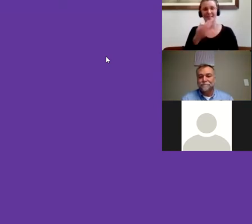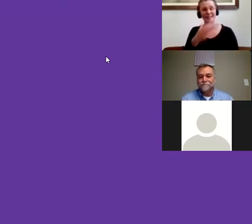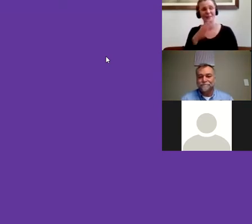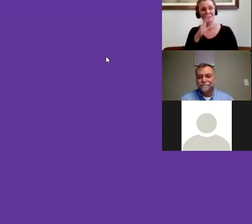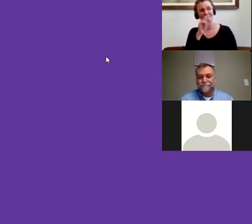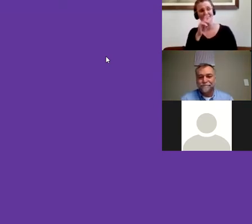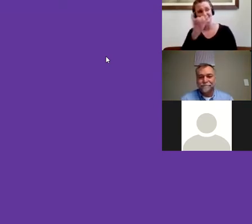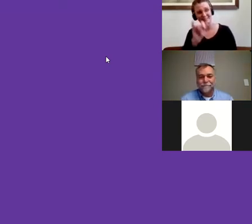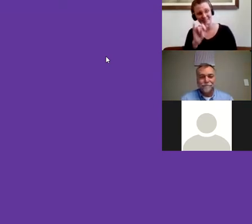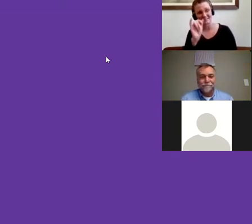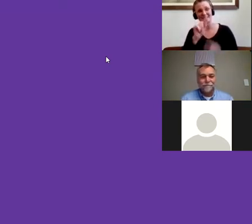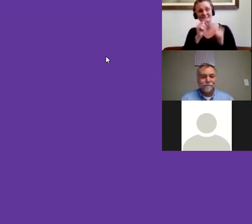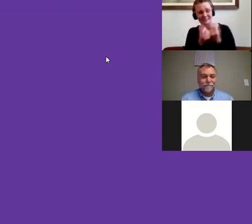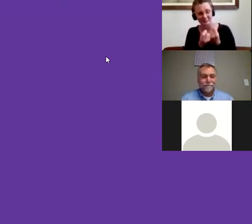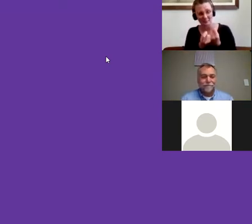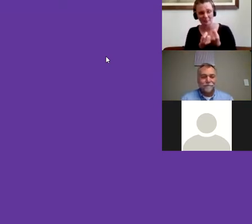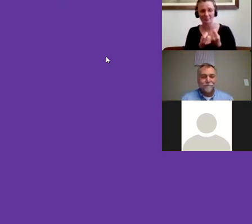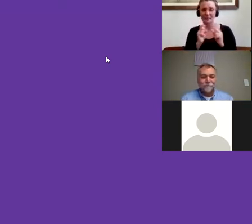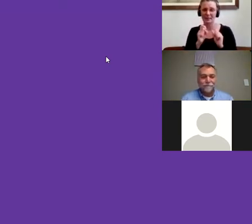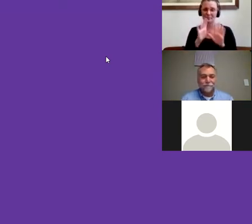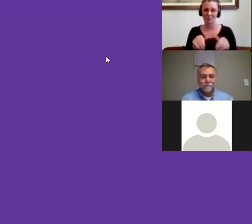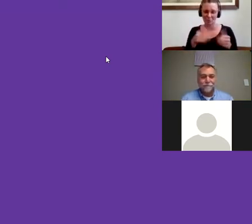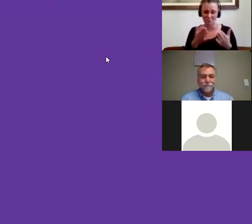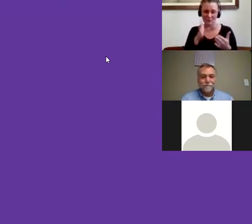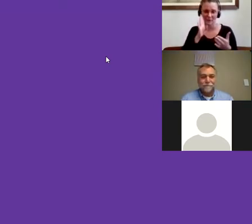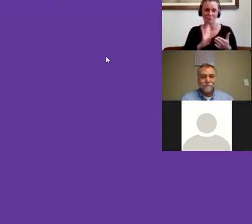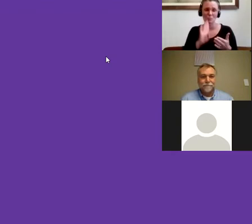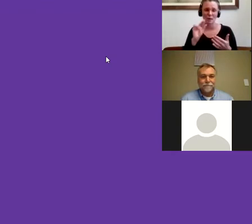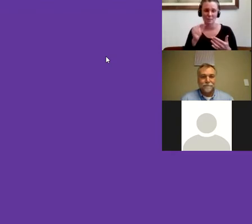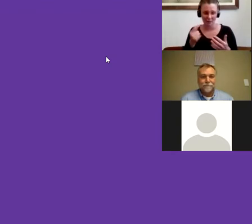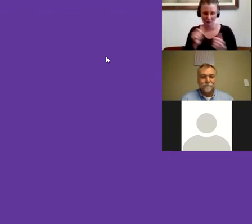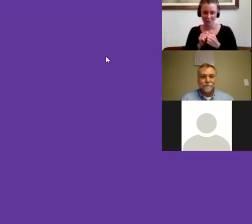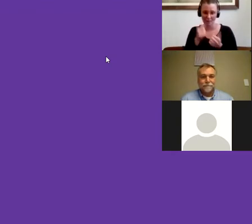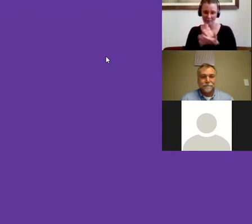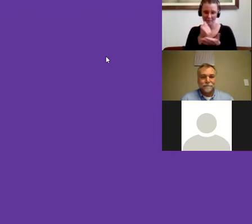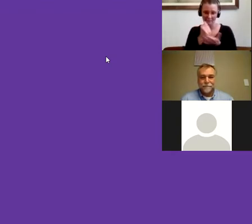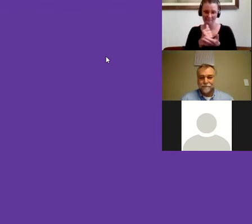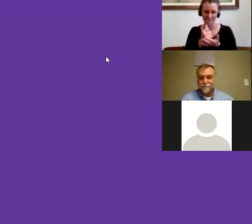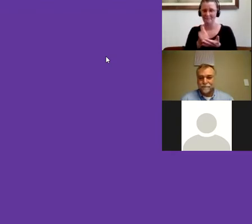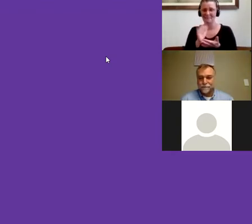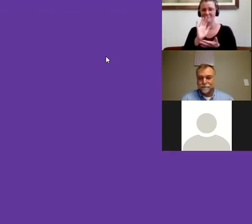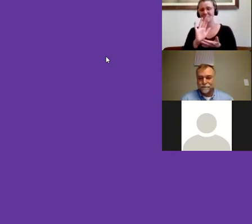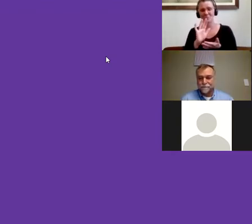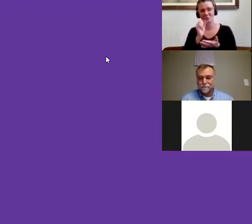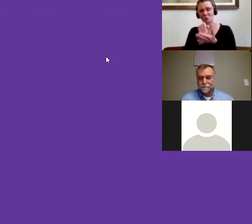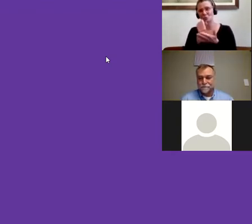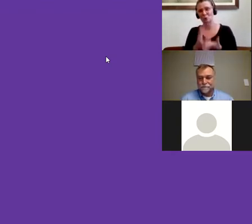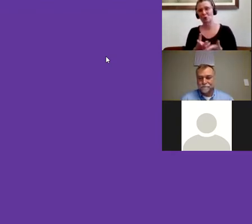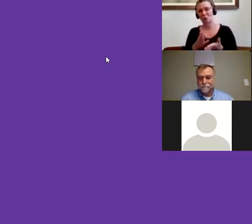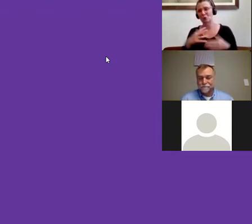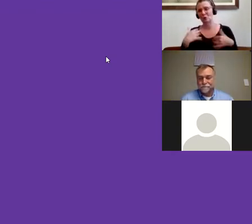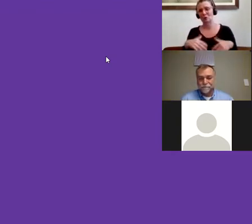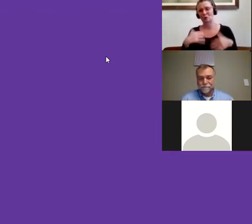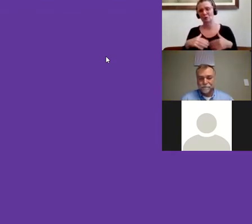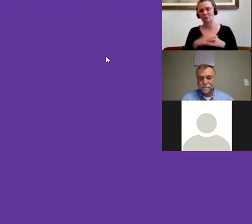because we've been able to provide the brown bag with the help of your wonderful social workers like for the